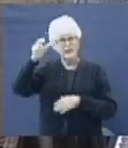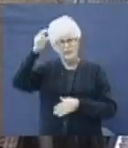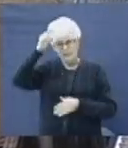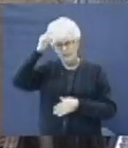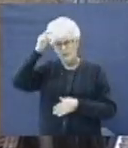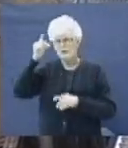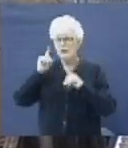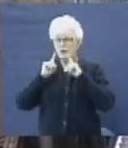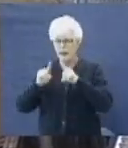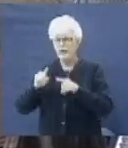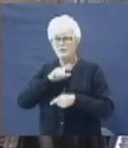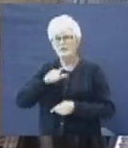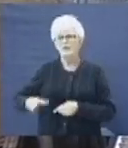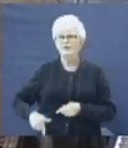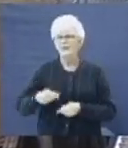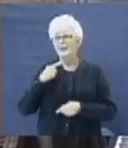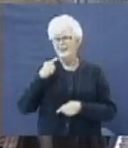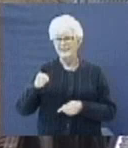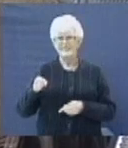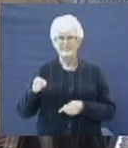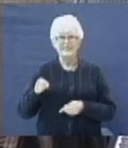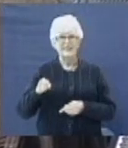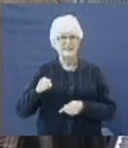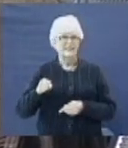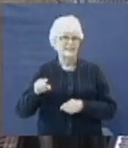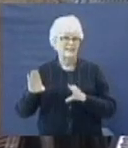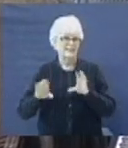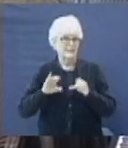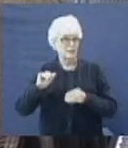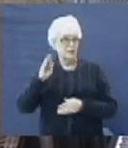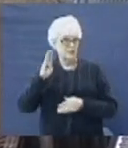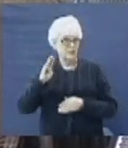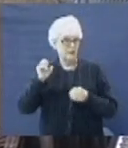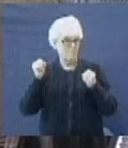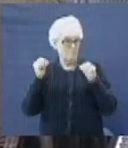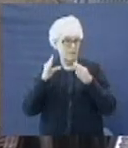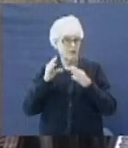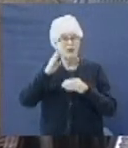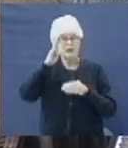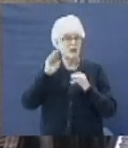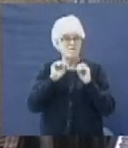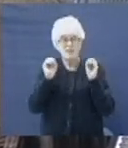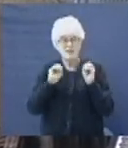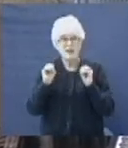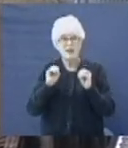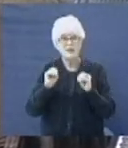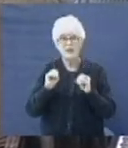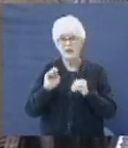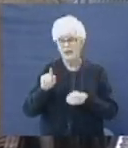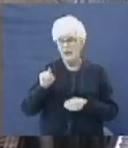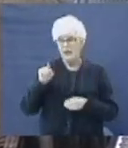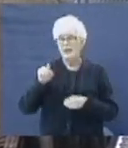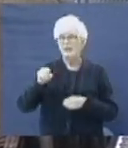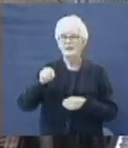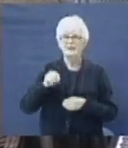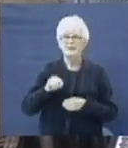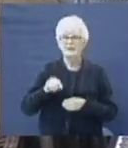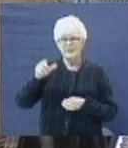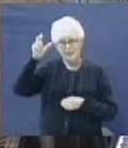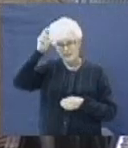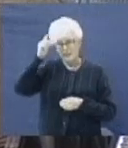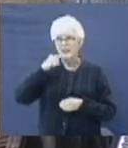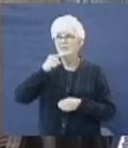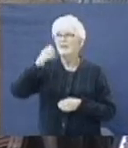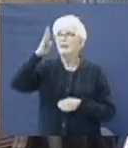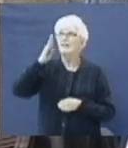answered the Lord and said, doth Job fear God for not? Watch verse number 10. Hast thou, this is an amazing verse.